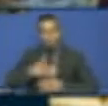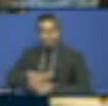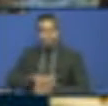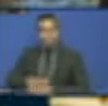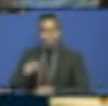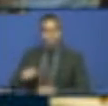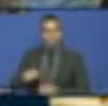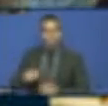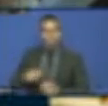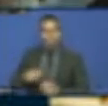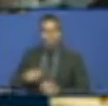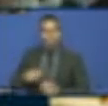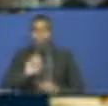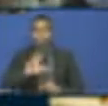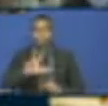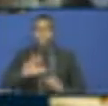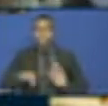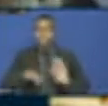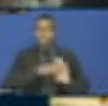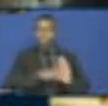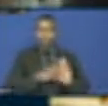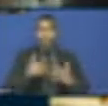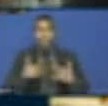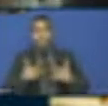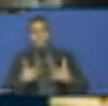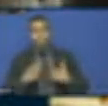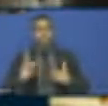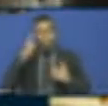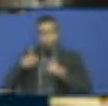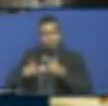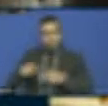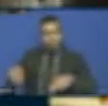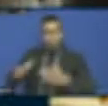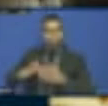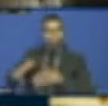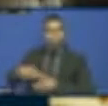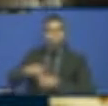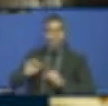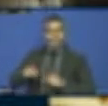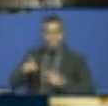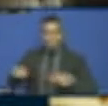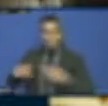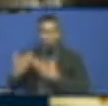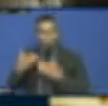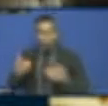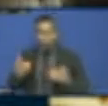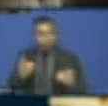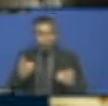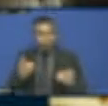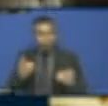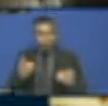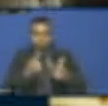it needs to be a top-down, I mean a bottom-up approach from the village. We should start putting dustbins in our